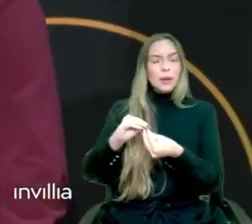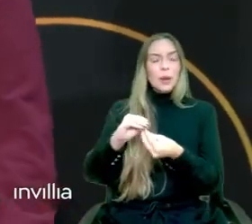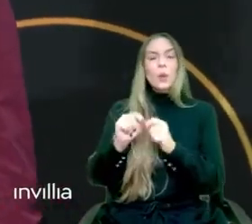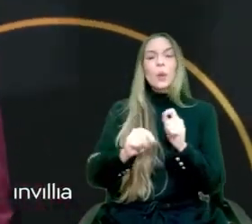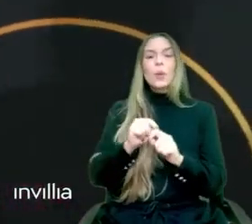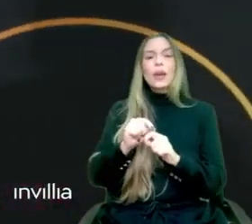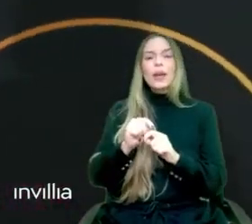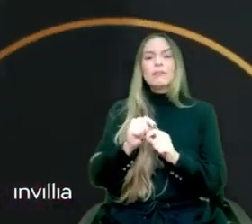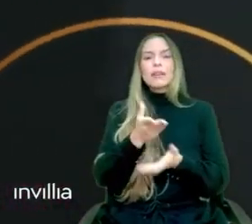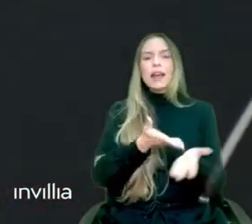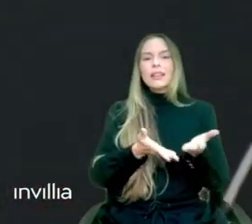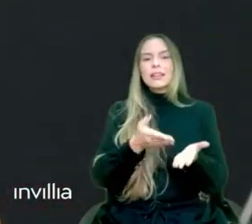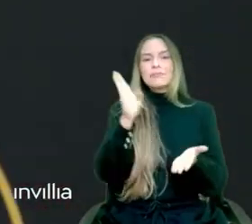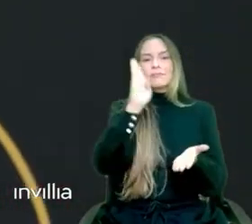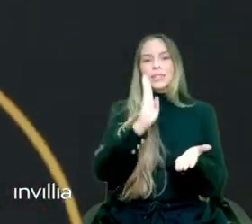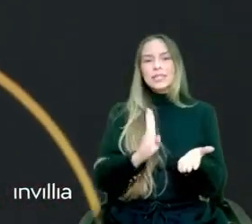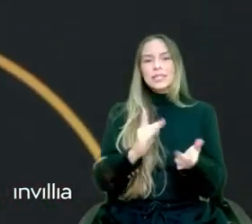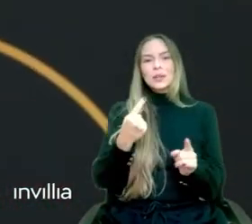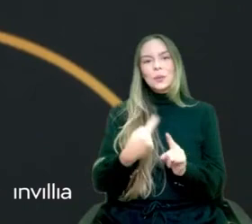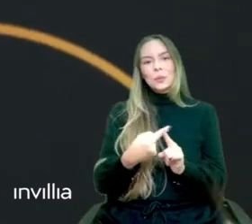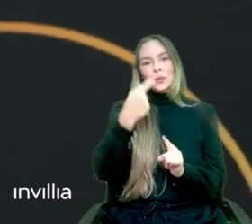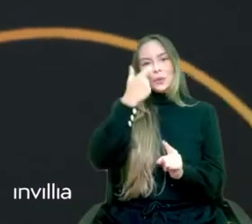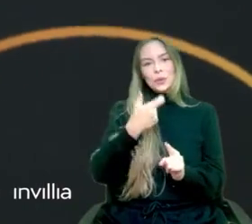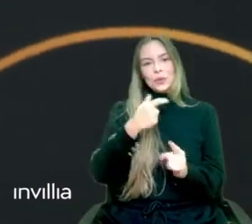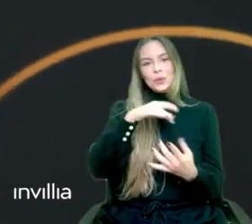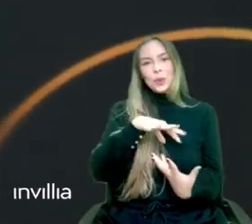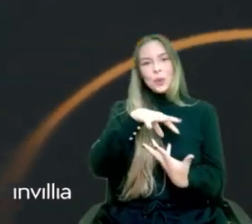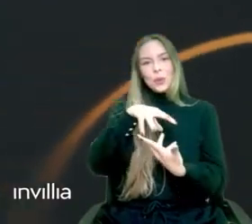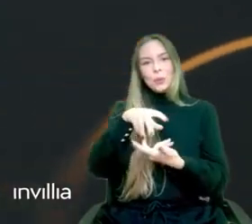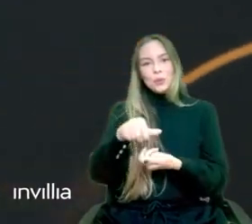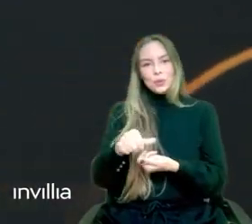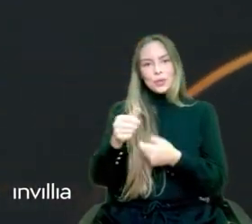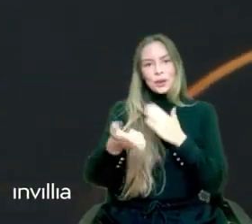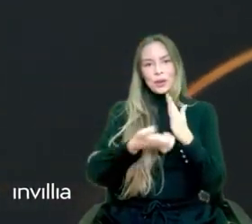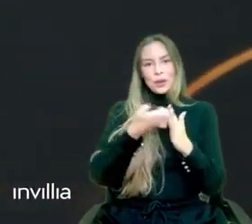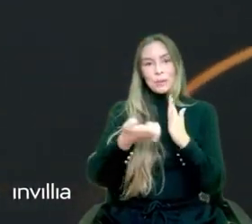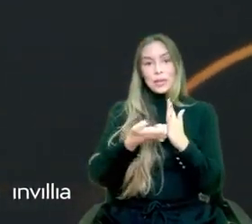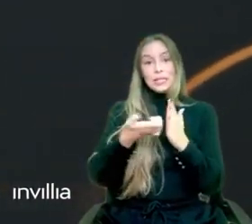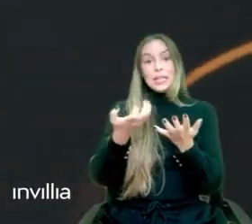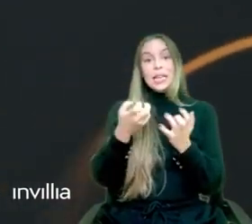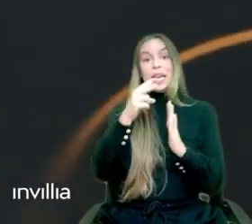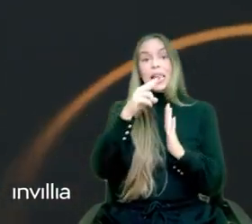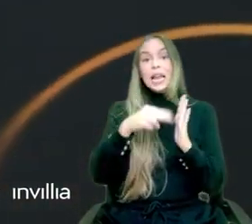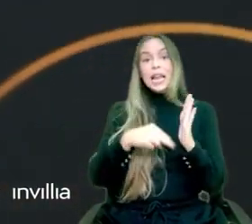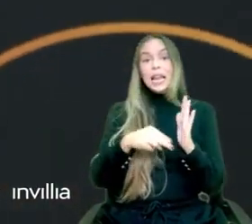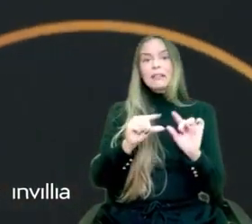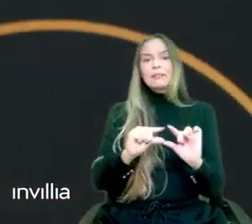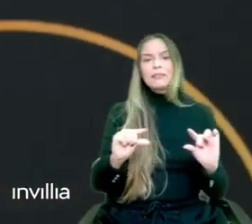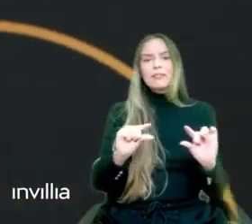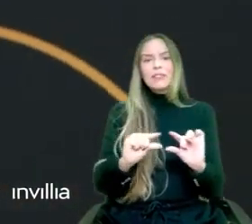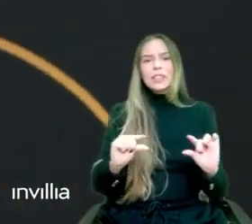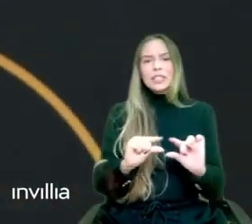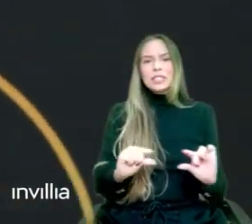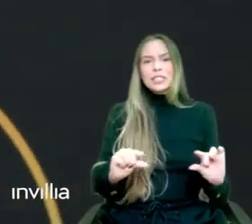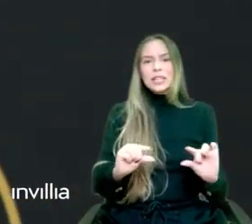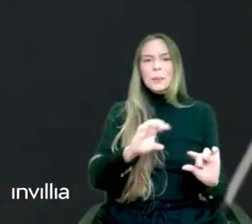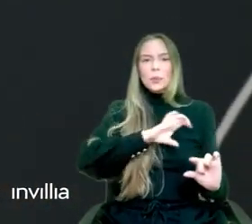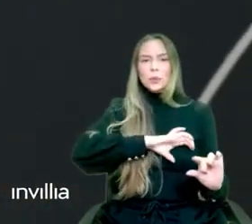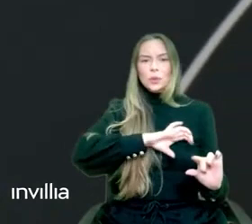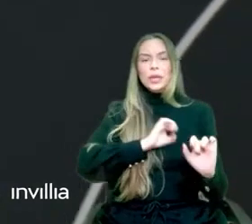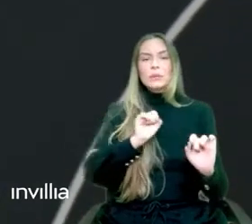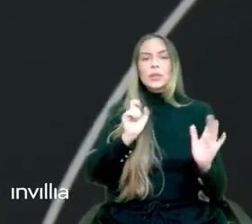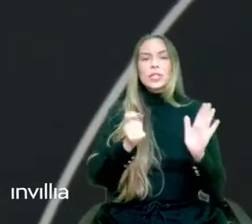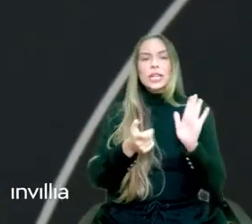we are a global company. If you would like to read the subtitles in Portuguese, please click on the closed caption button